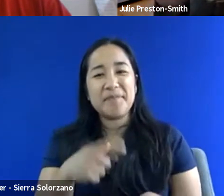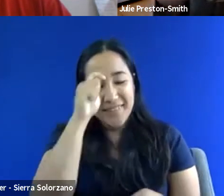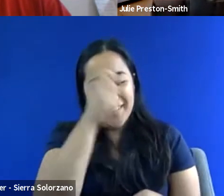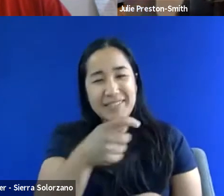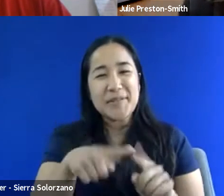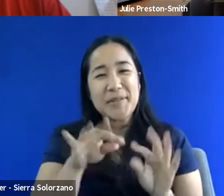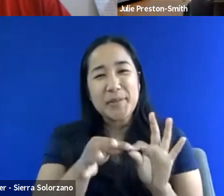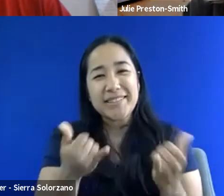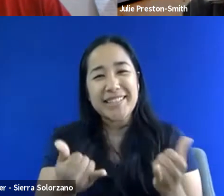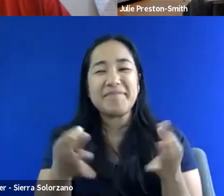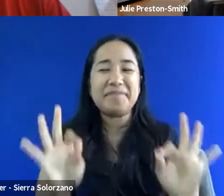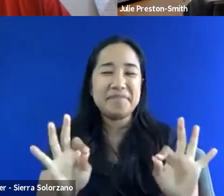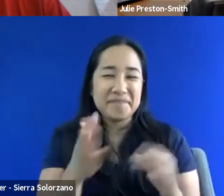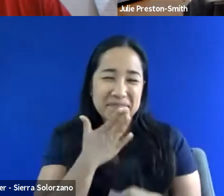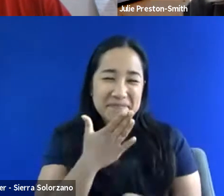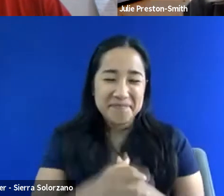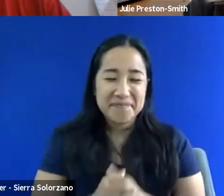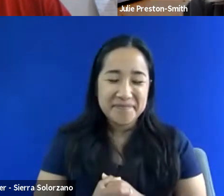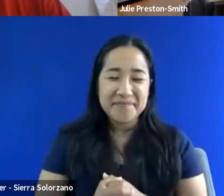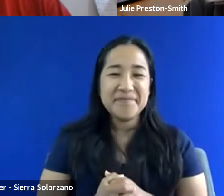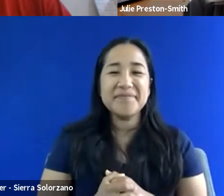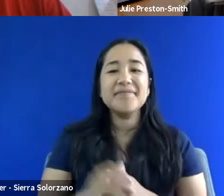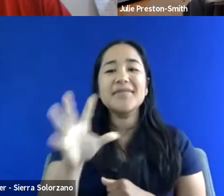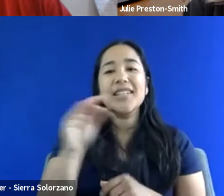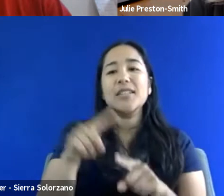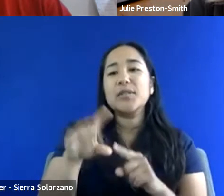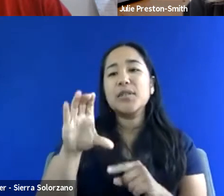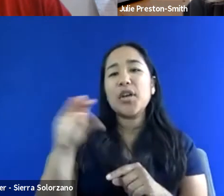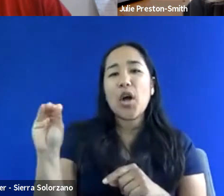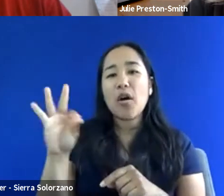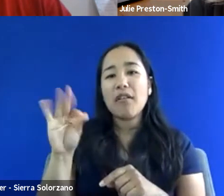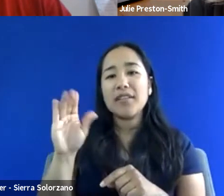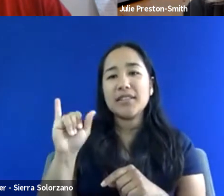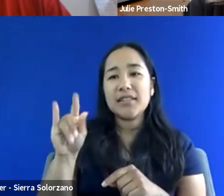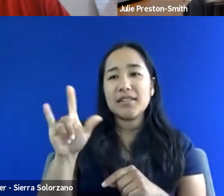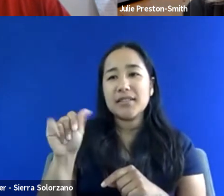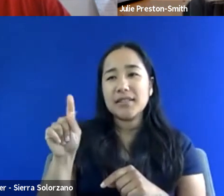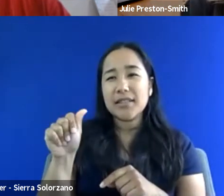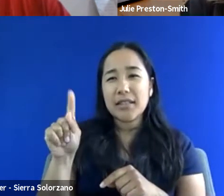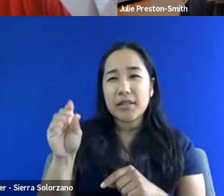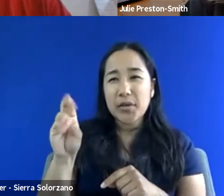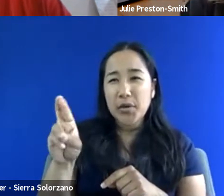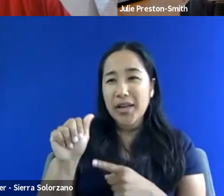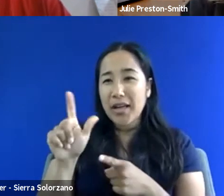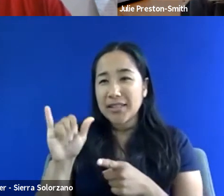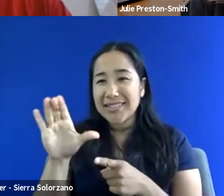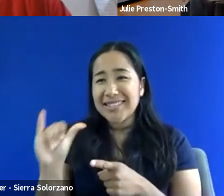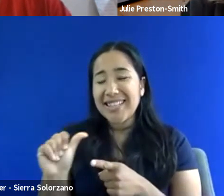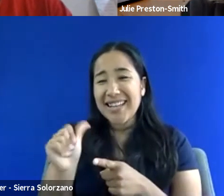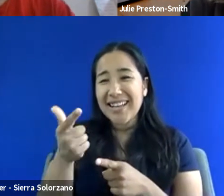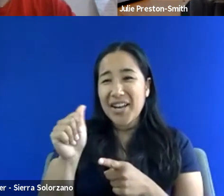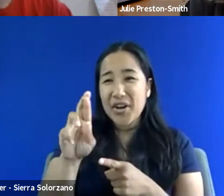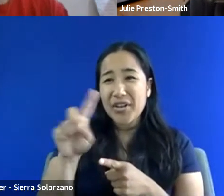interpreters today. And also to our co-facilitator today, Alicia Garza. Thank you, Alicia. You did a fantastic